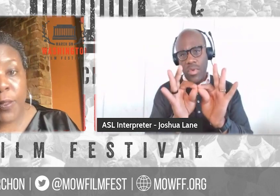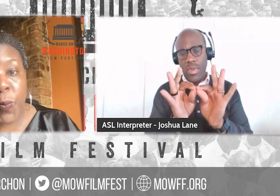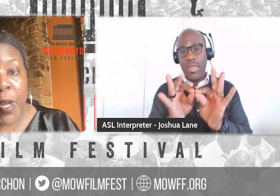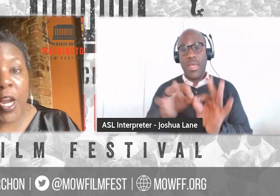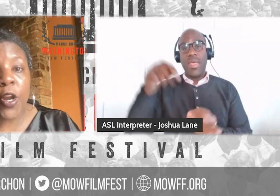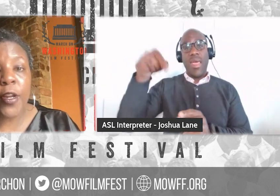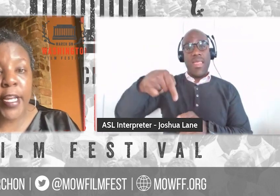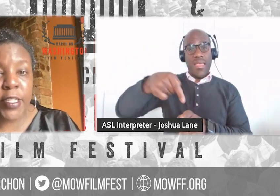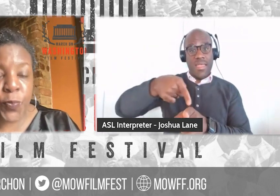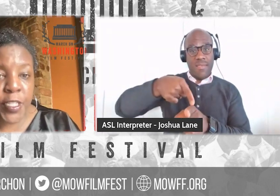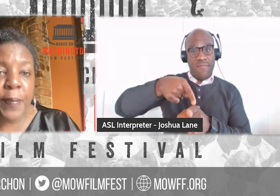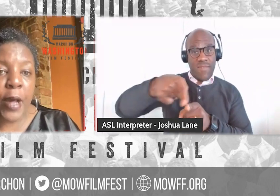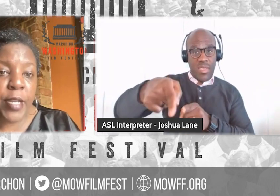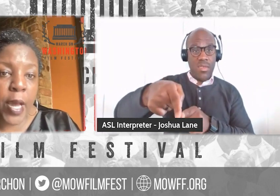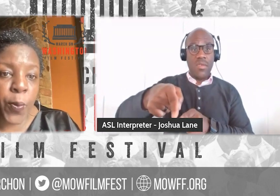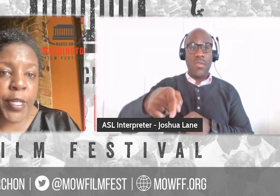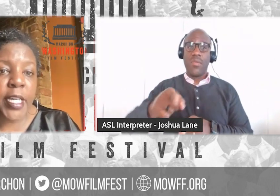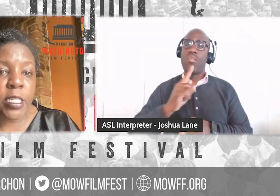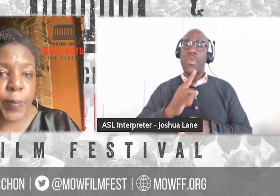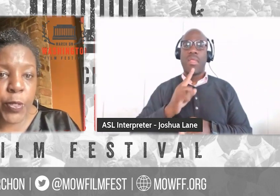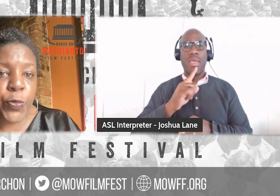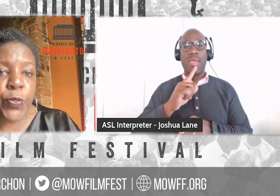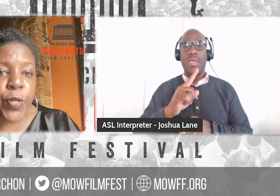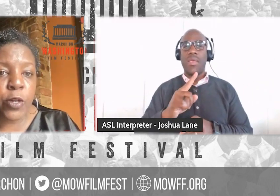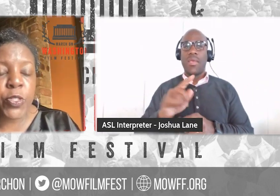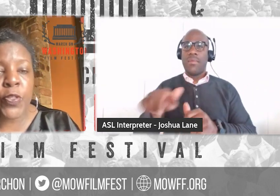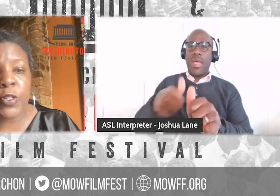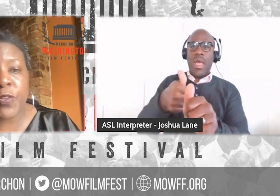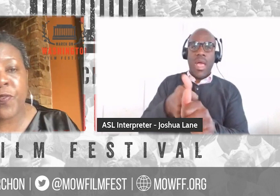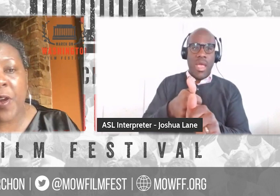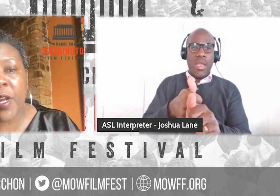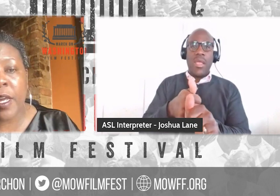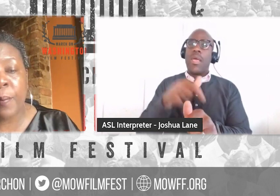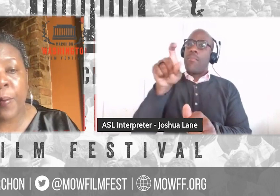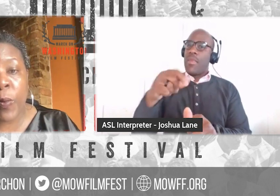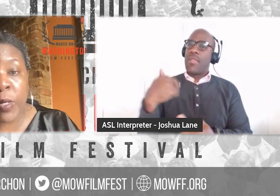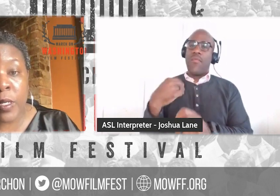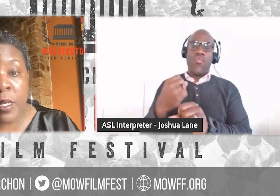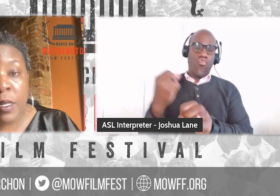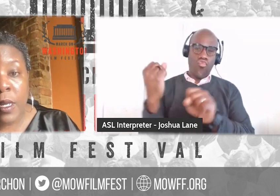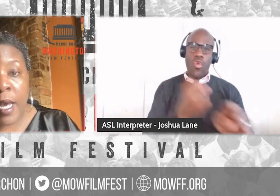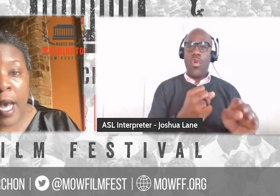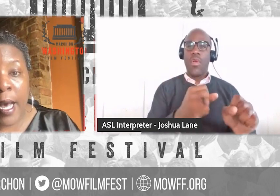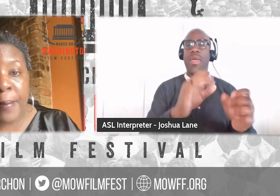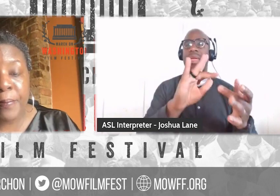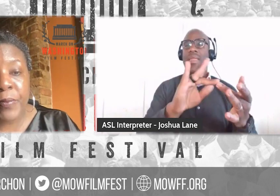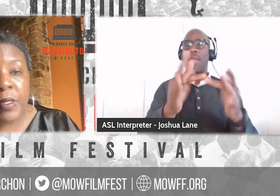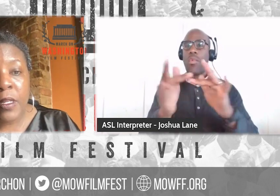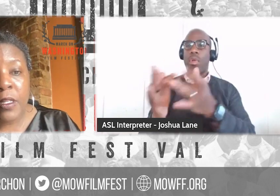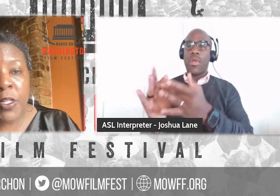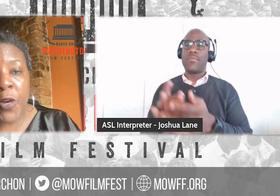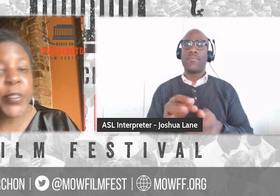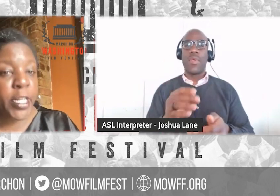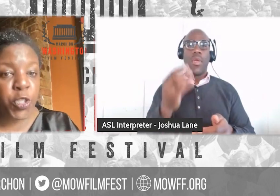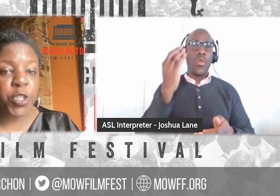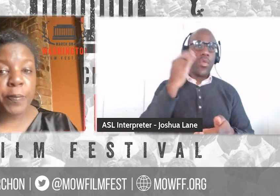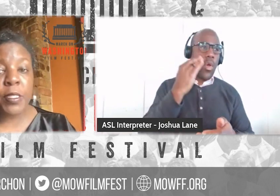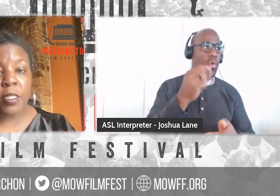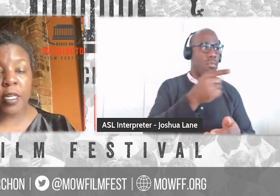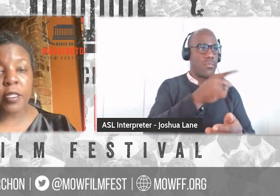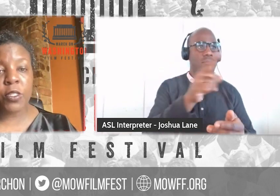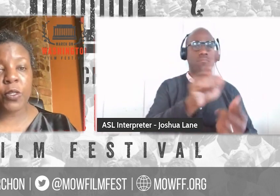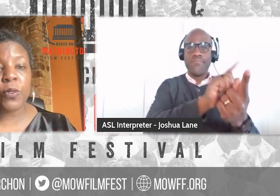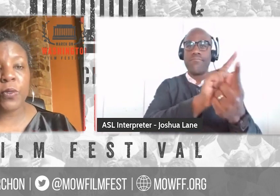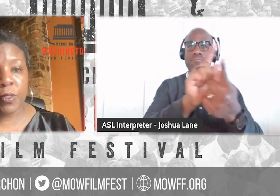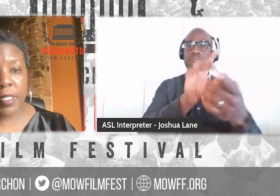where it's really about networking and it's about who, know, so those are very important, um, you know, relationships.